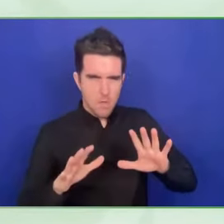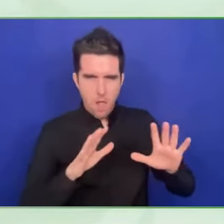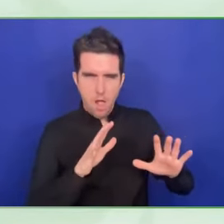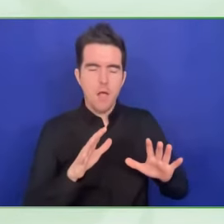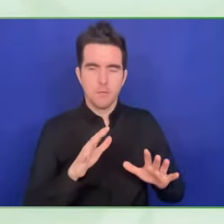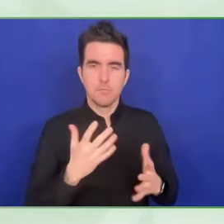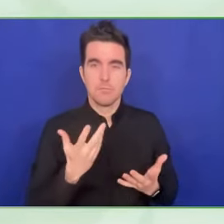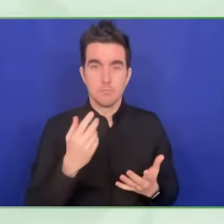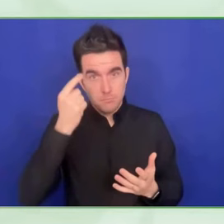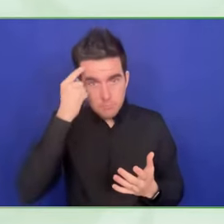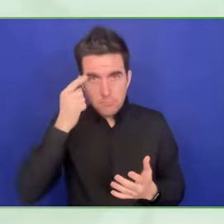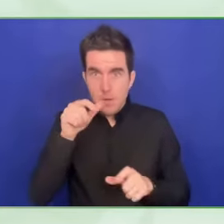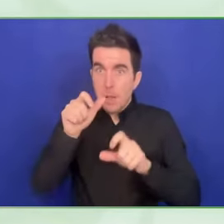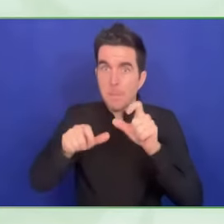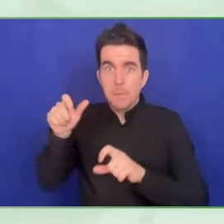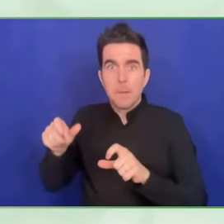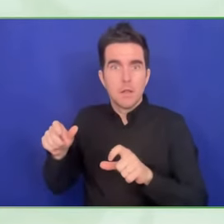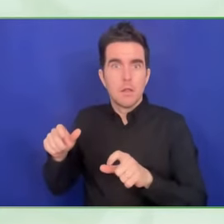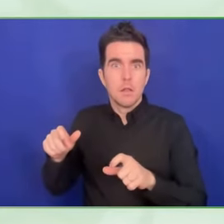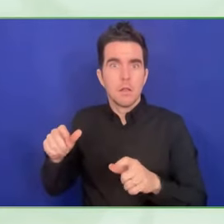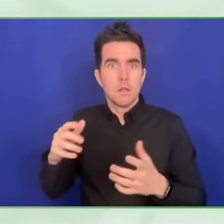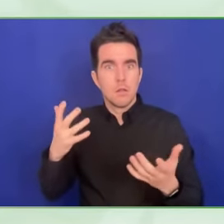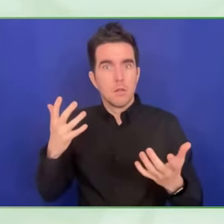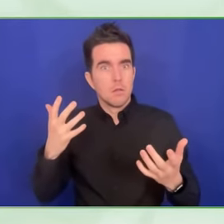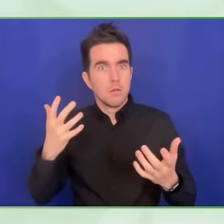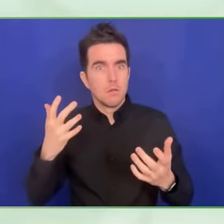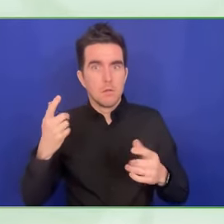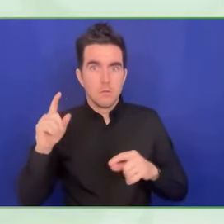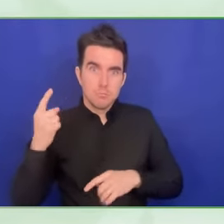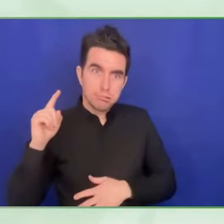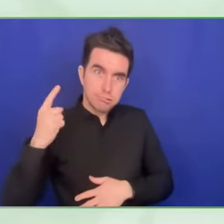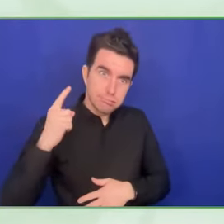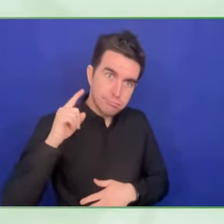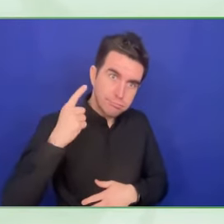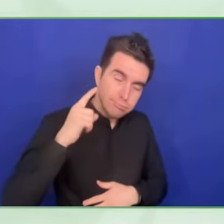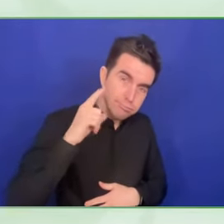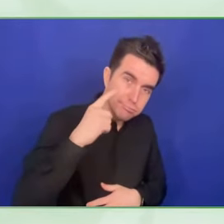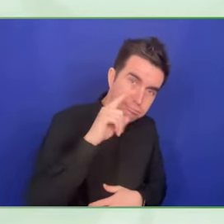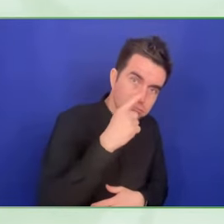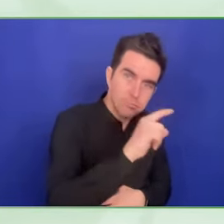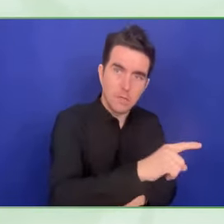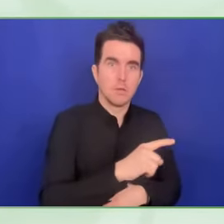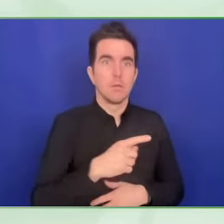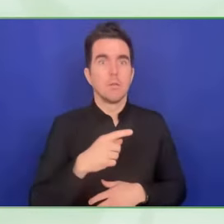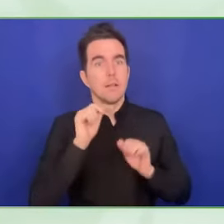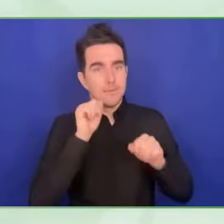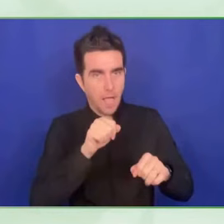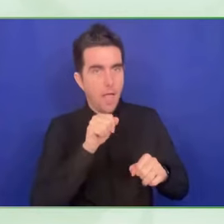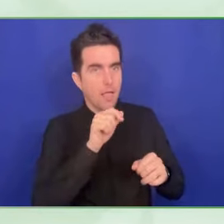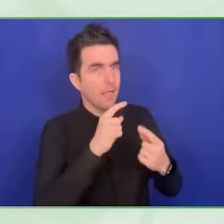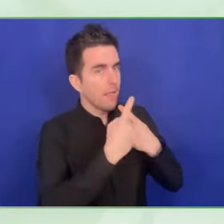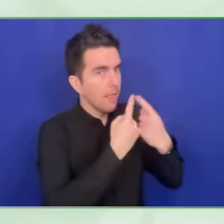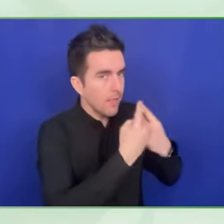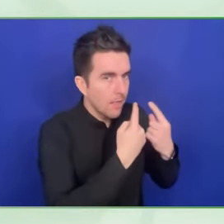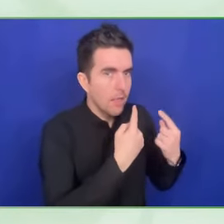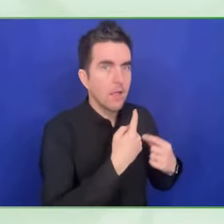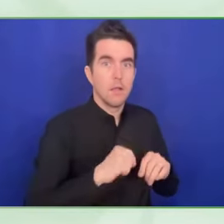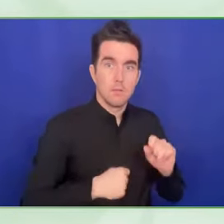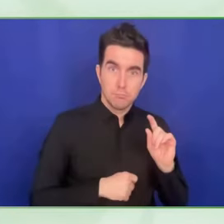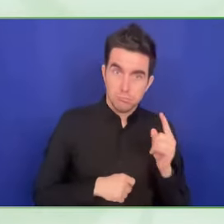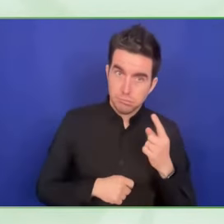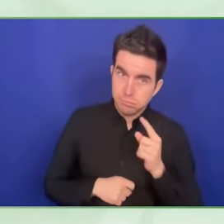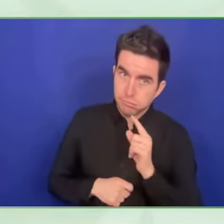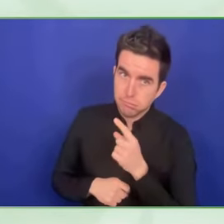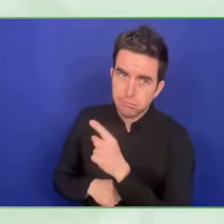to do that. And for the first time in the history of Mexico, we are able to deploy a voice biometric solution